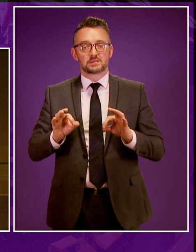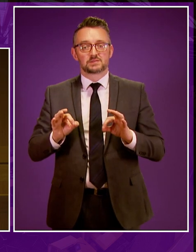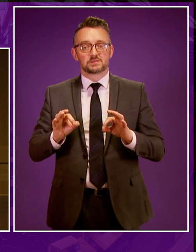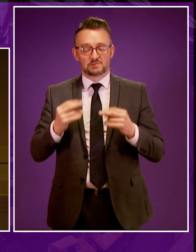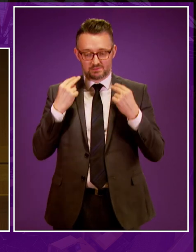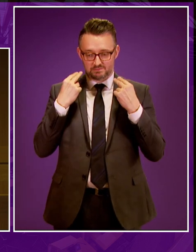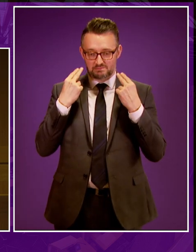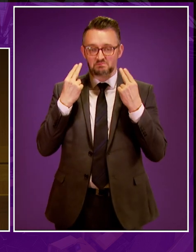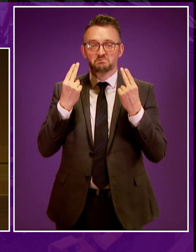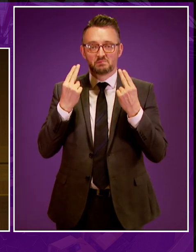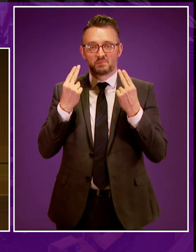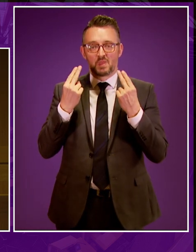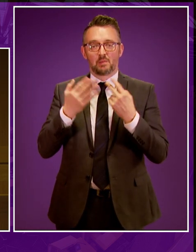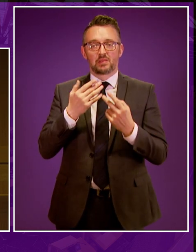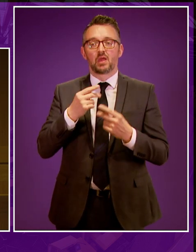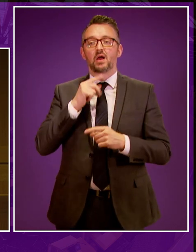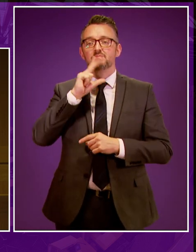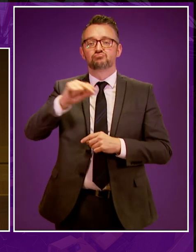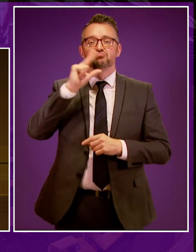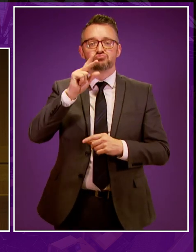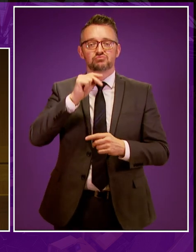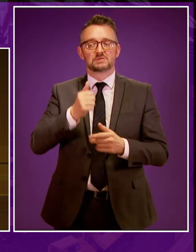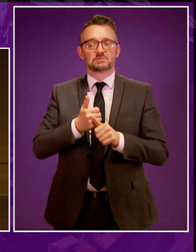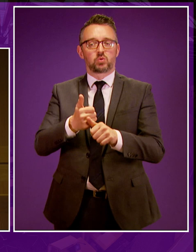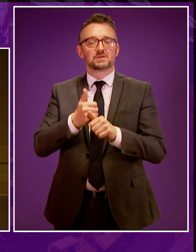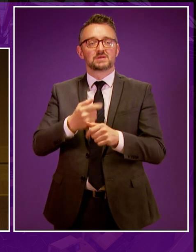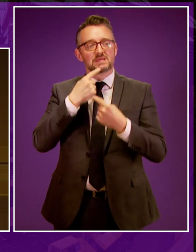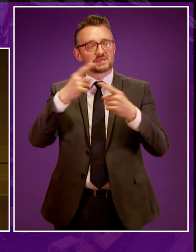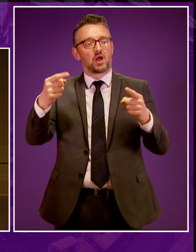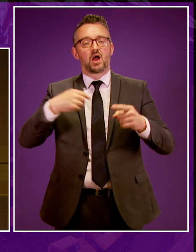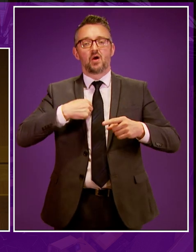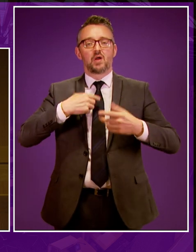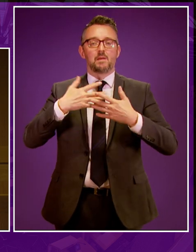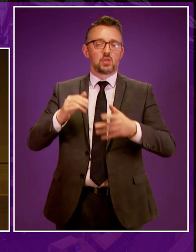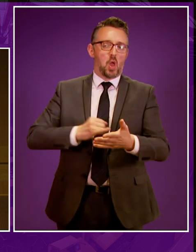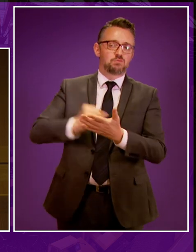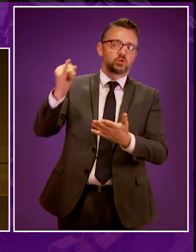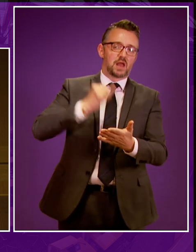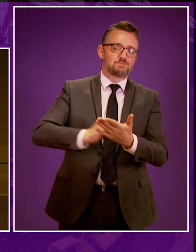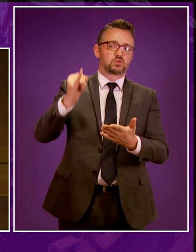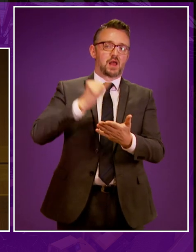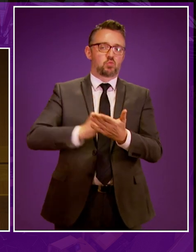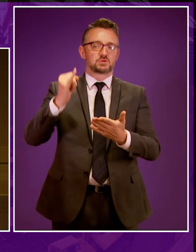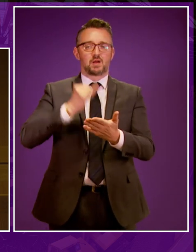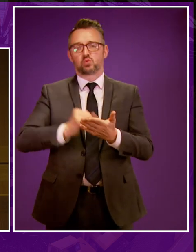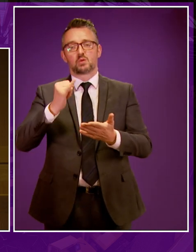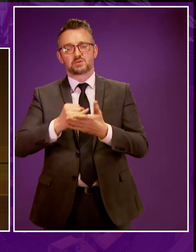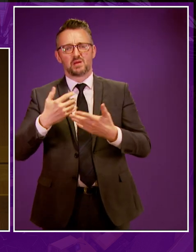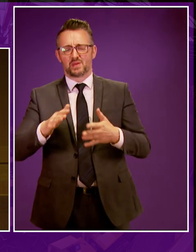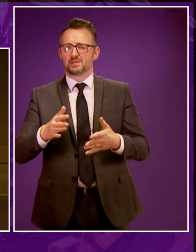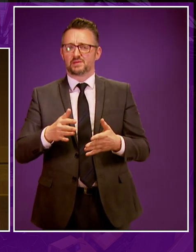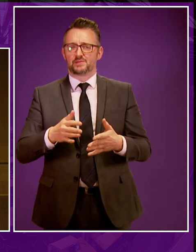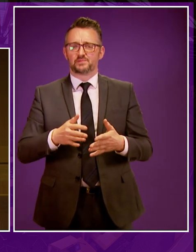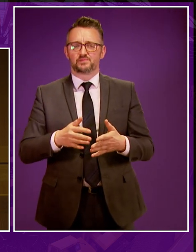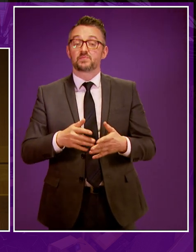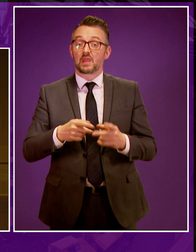compliant and dutiful backbenchers have found their voices, telling the world they have all been opposed to fracking all along.